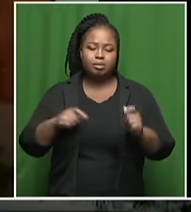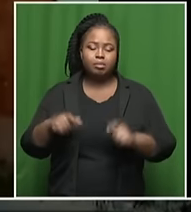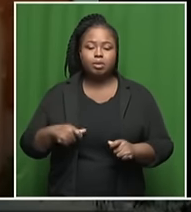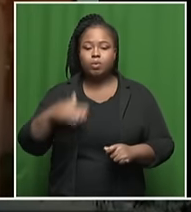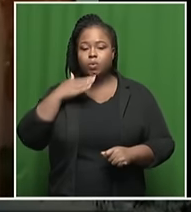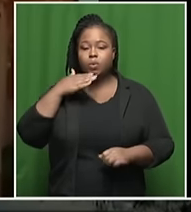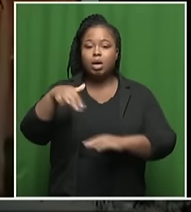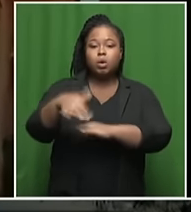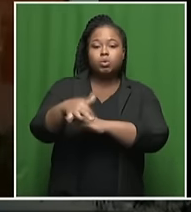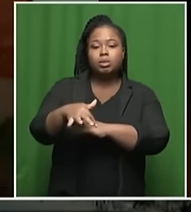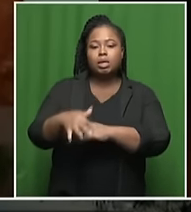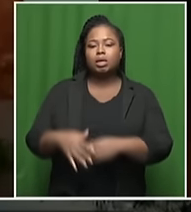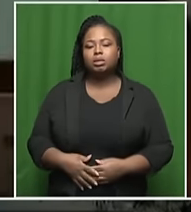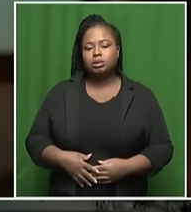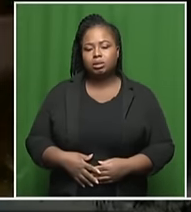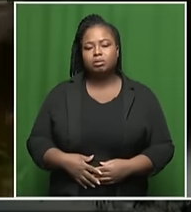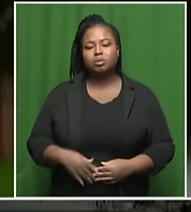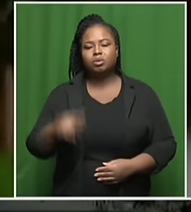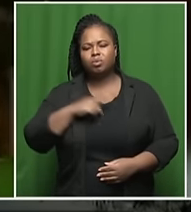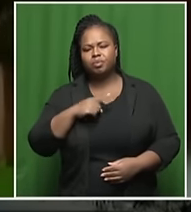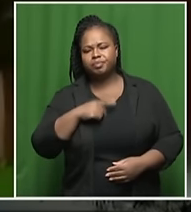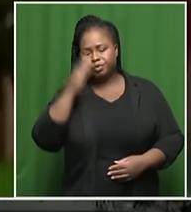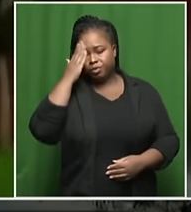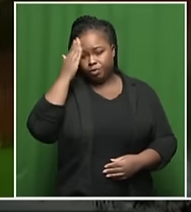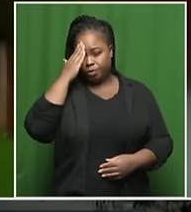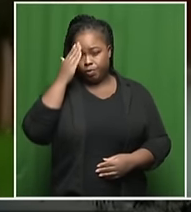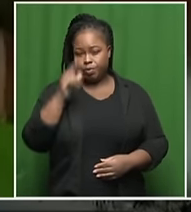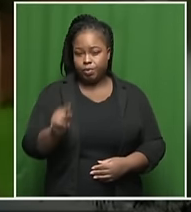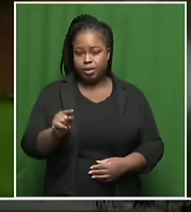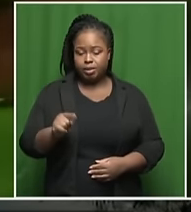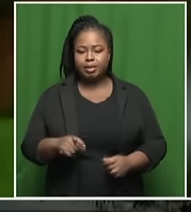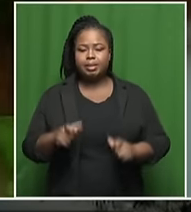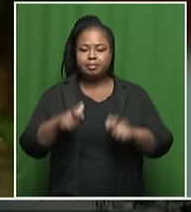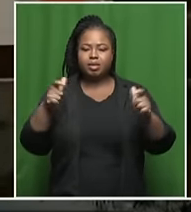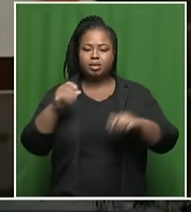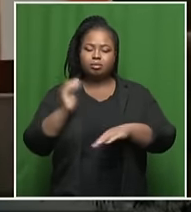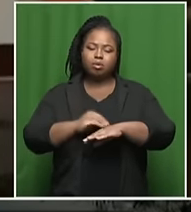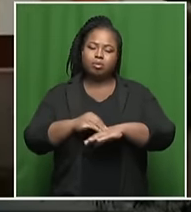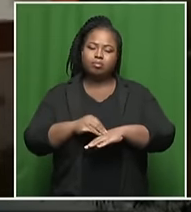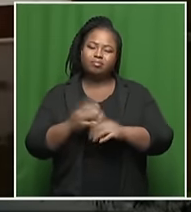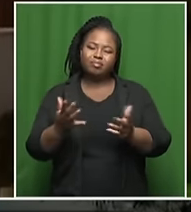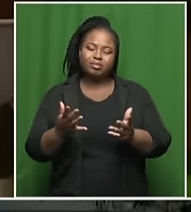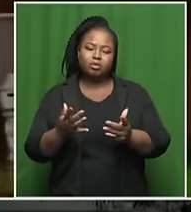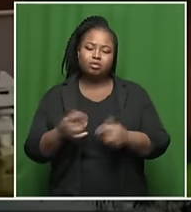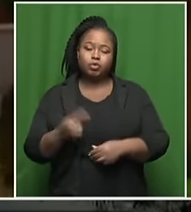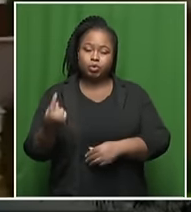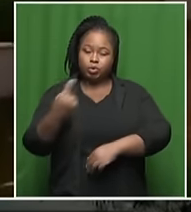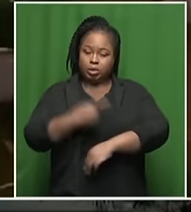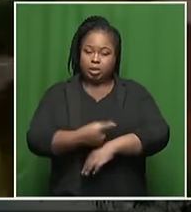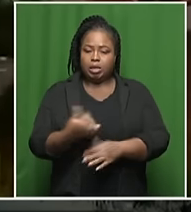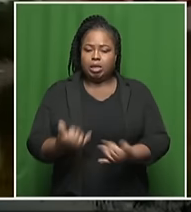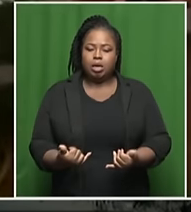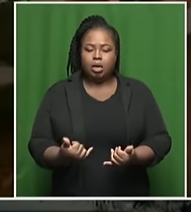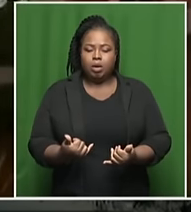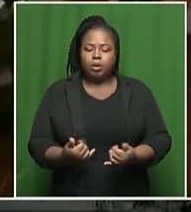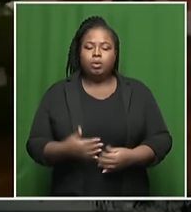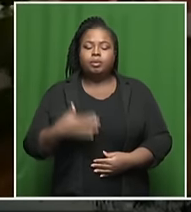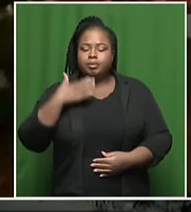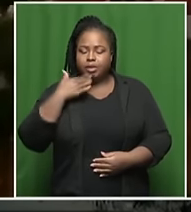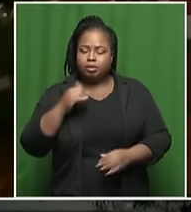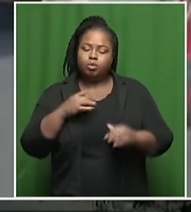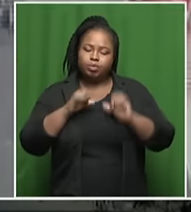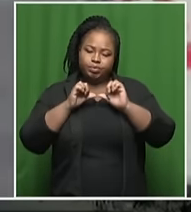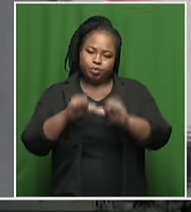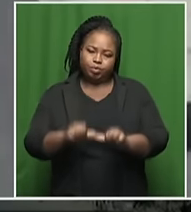outside for as far as we possibly can. We know that the main issue is really just for the day. So really for today, we will